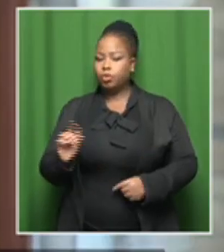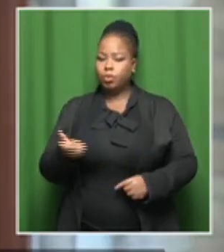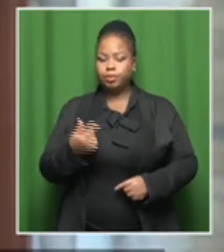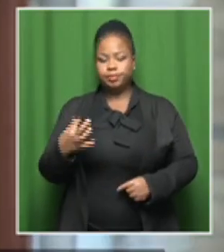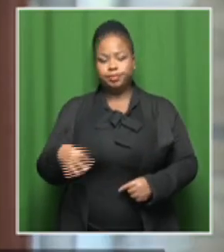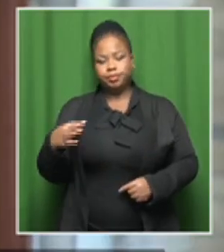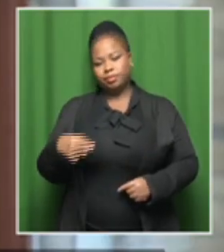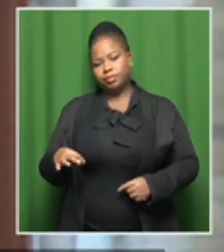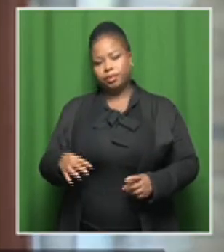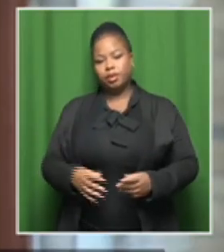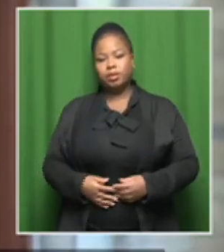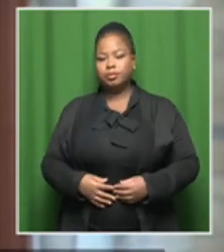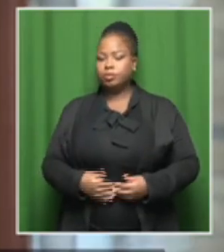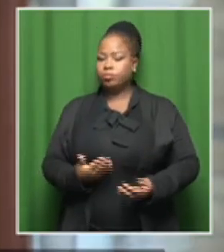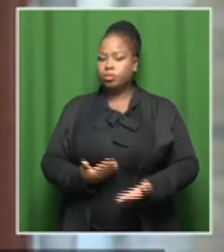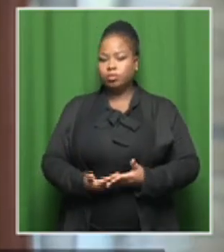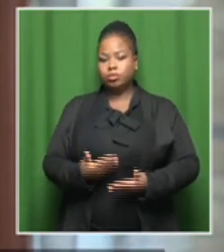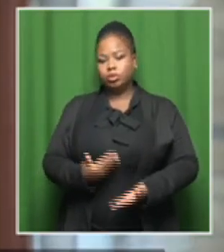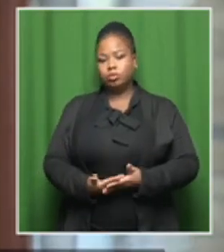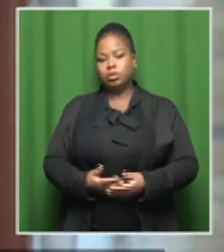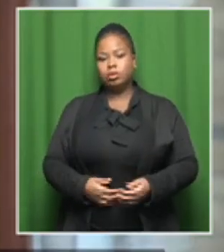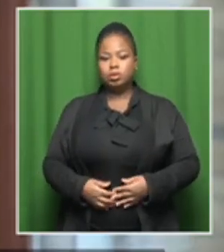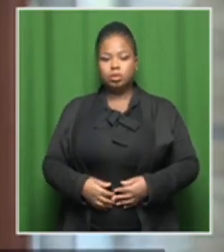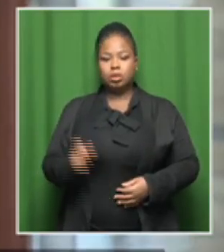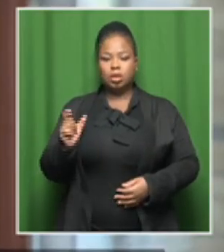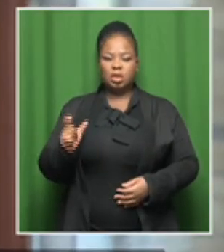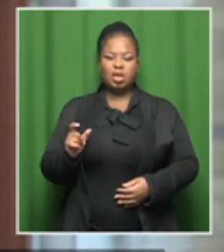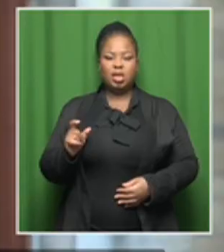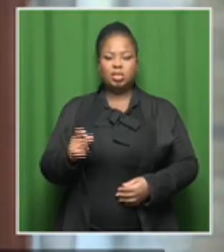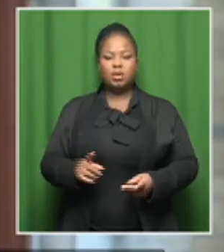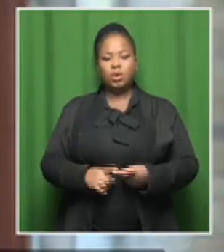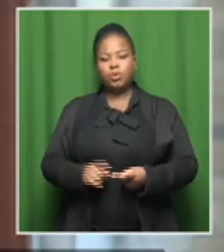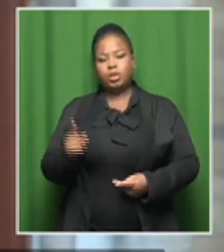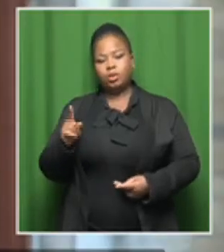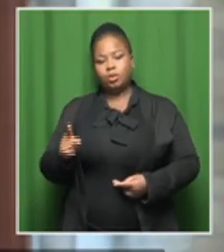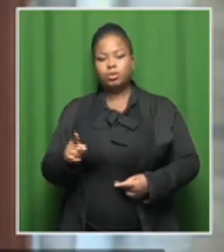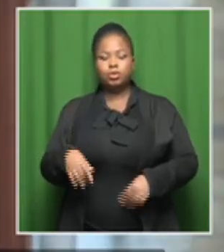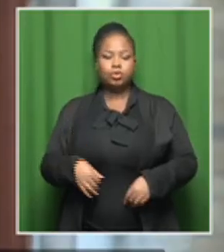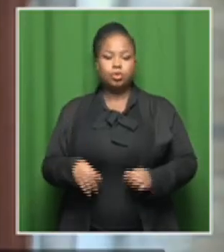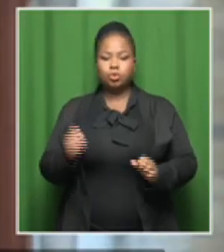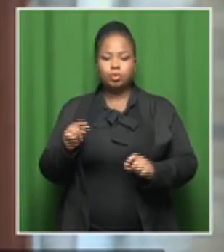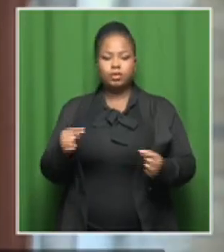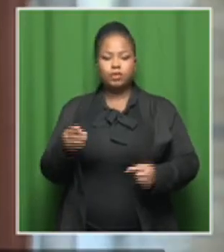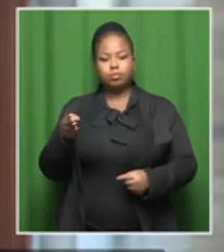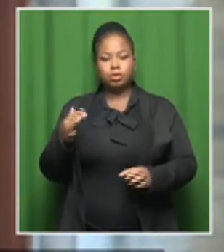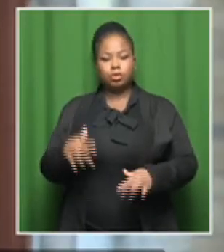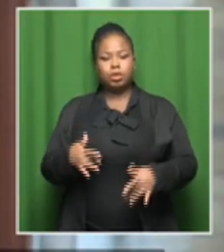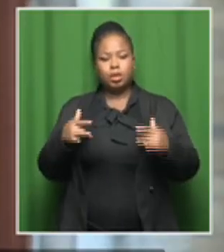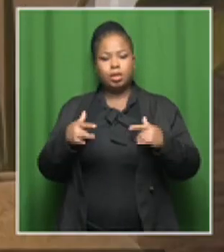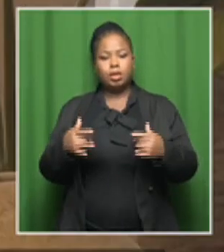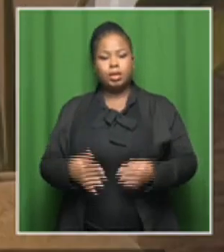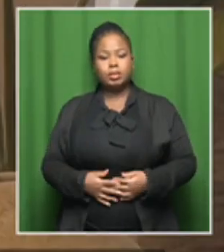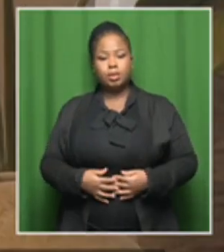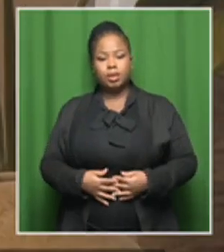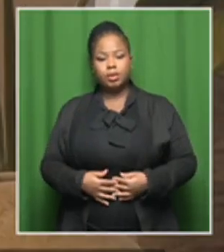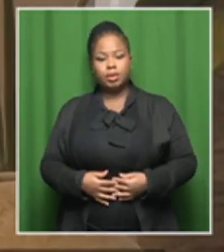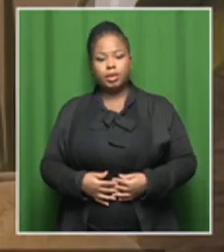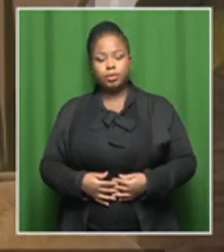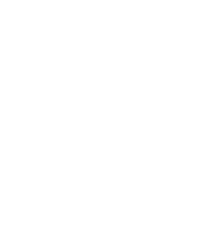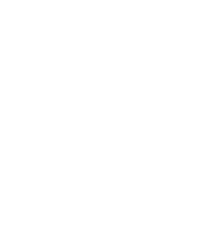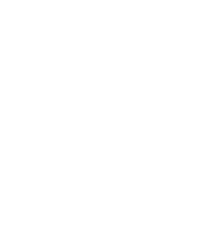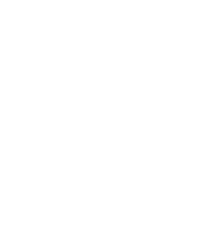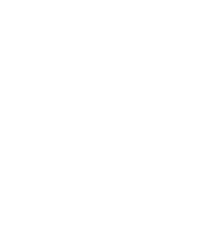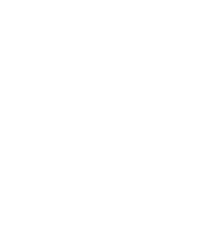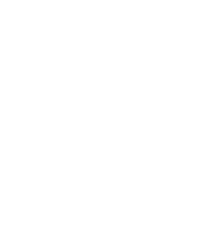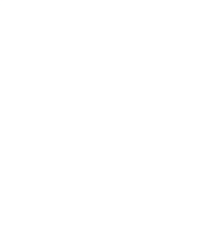girl, it is so possible, the word impossible should never exist in their lives. Well, thank you so much to our